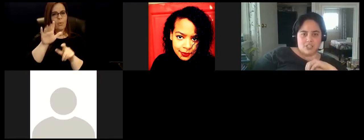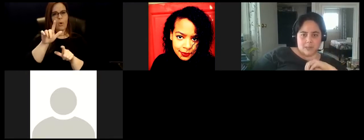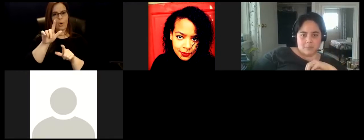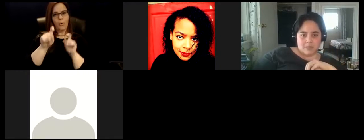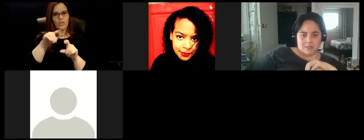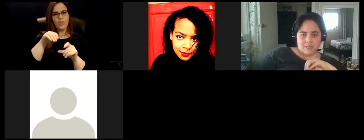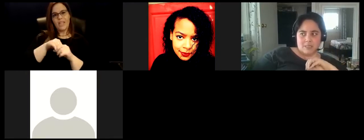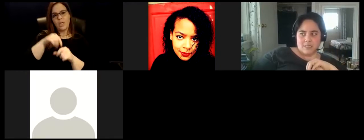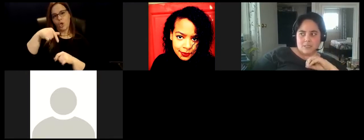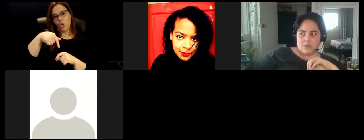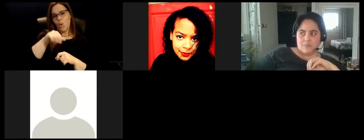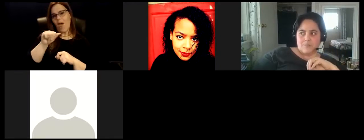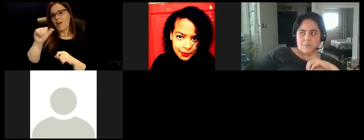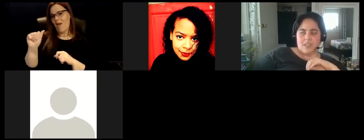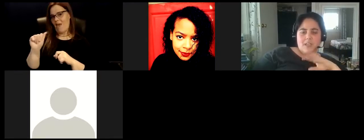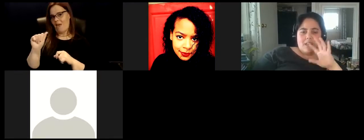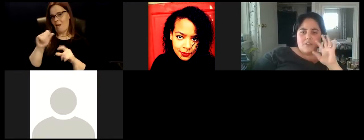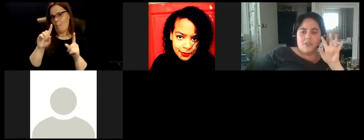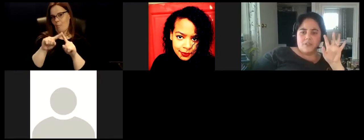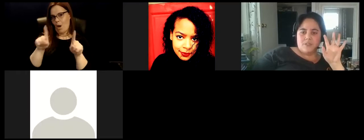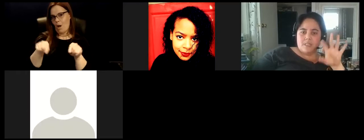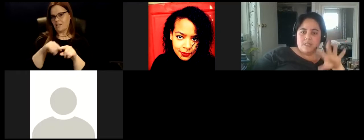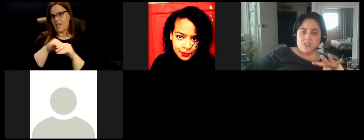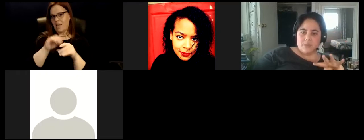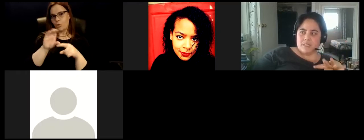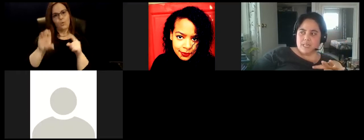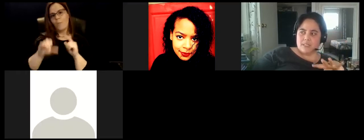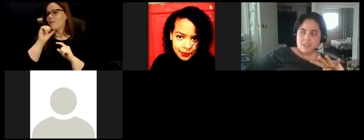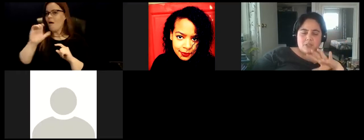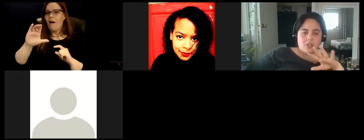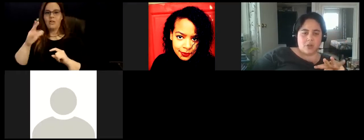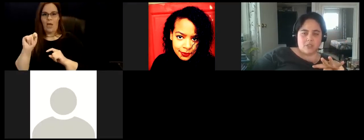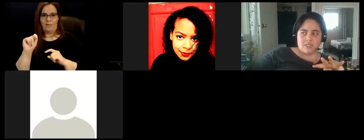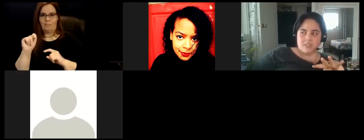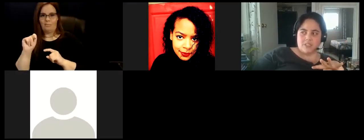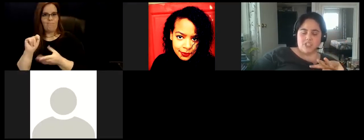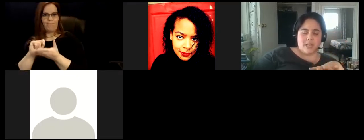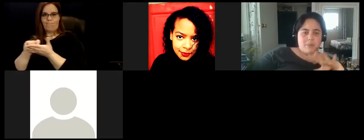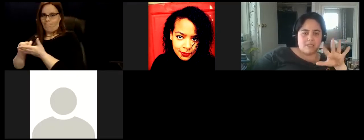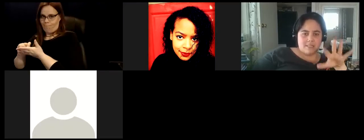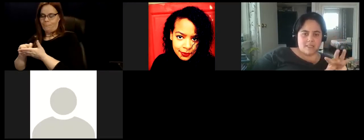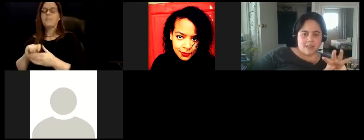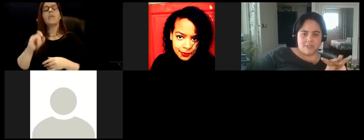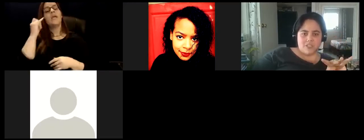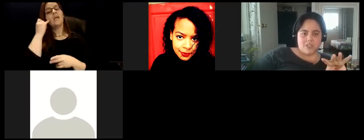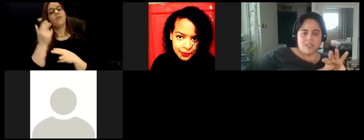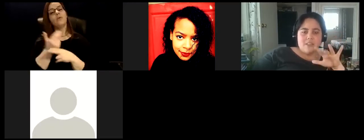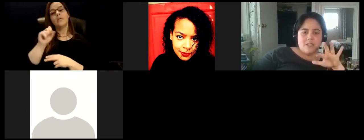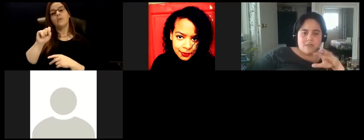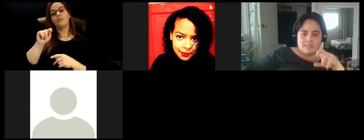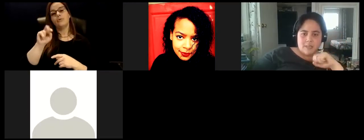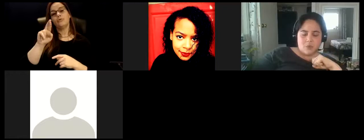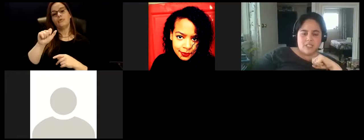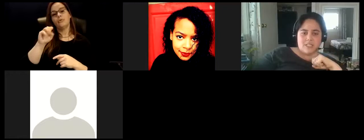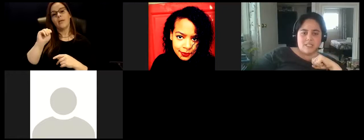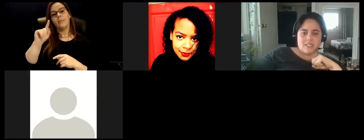in the chat box in Zoom. If you're using the stream text or the cart, there's a chat box in that feature that